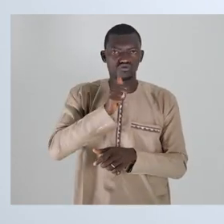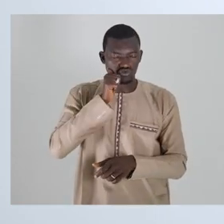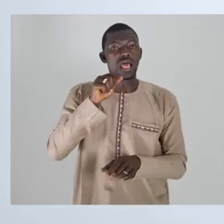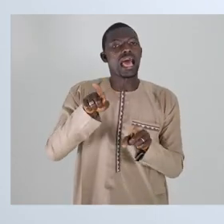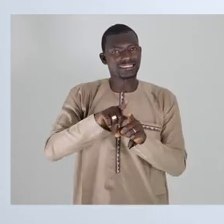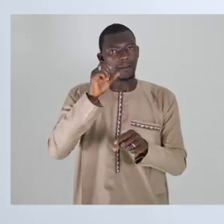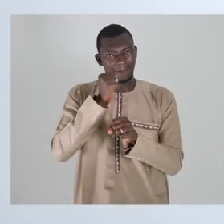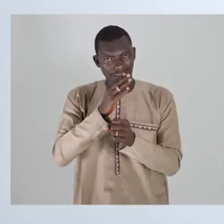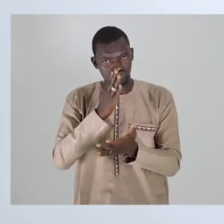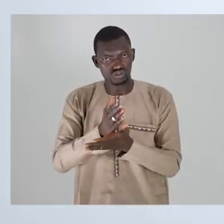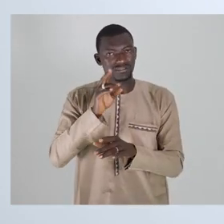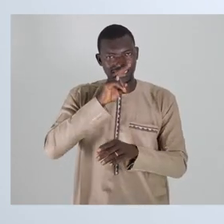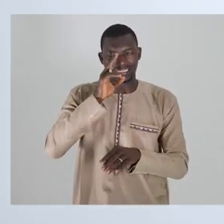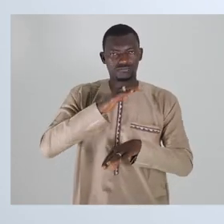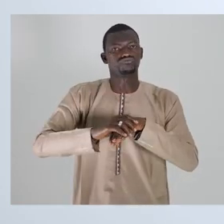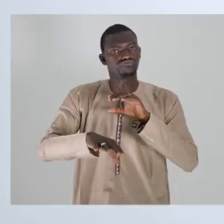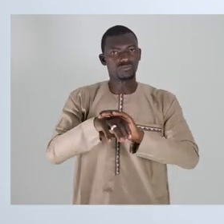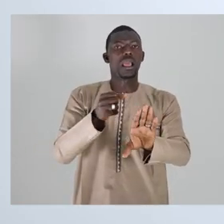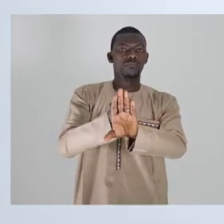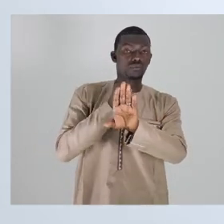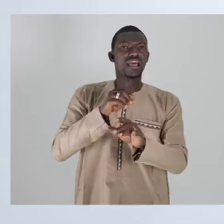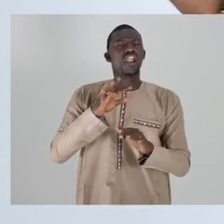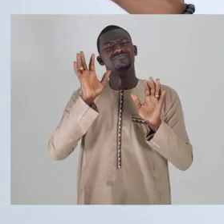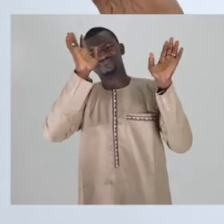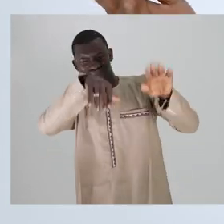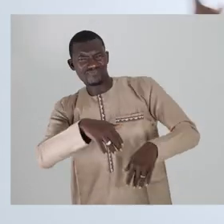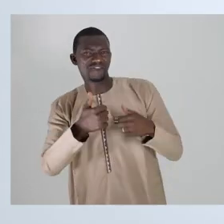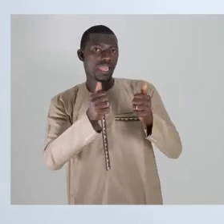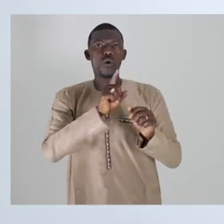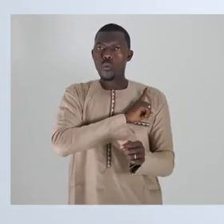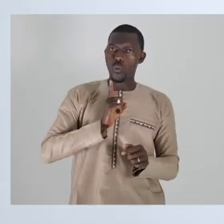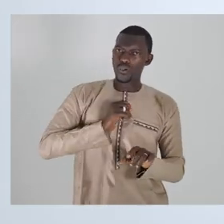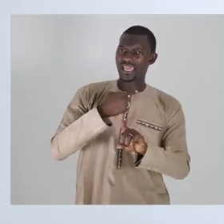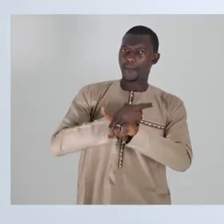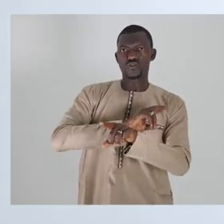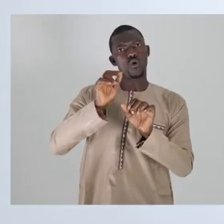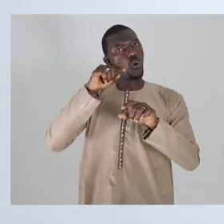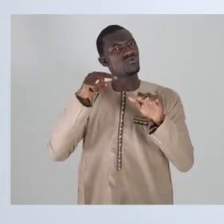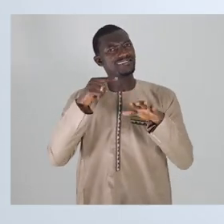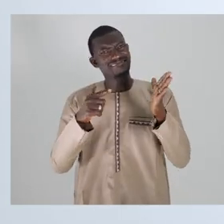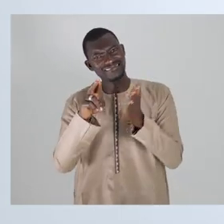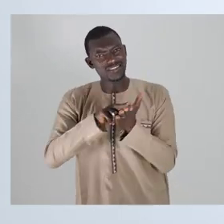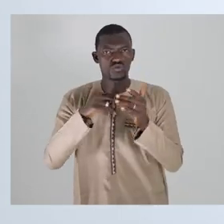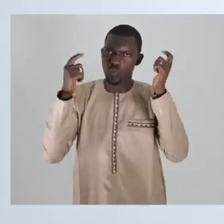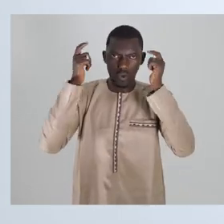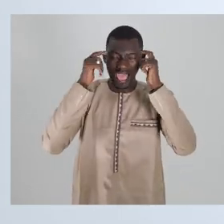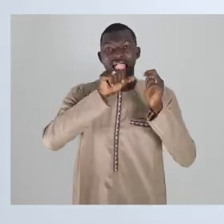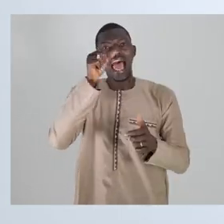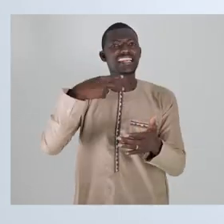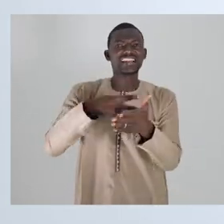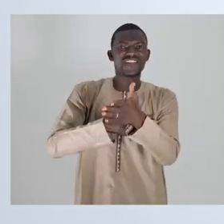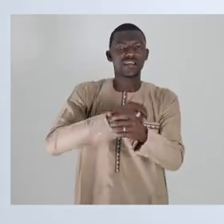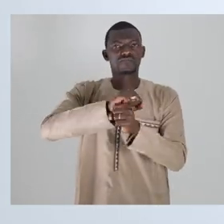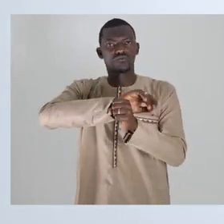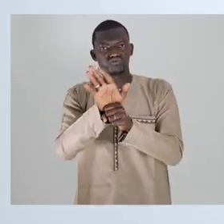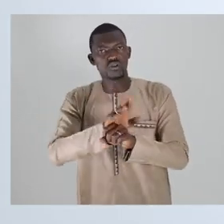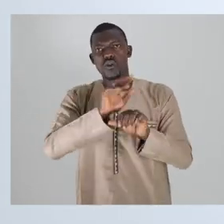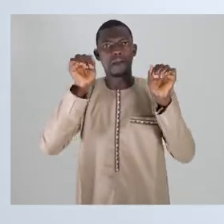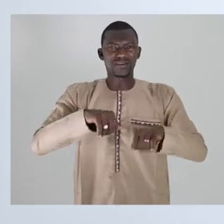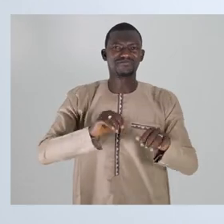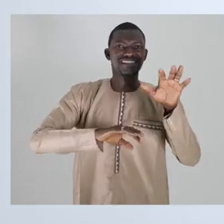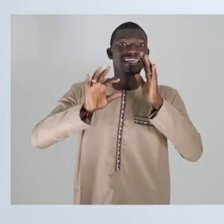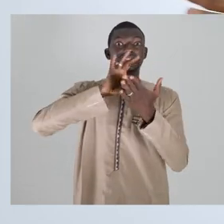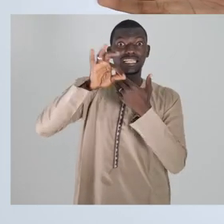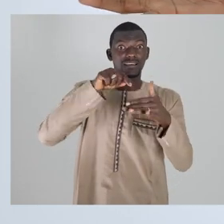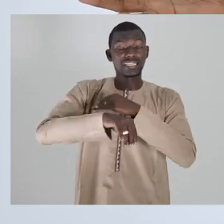you must know how to use it and dispose of it properly. That's fine. We Gambians don't have to worry about all that. It's so hot in here and the